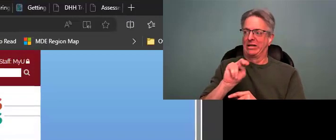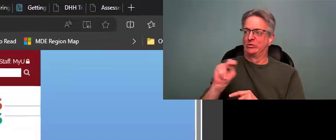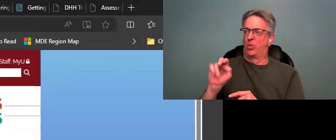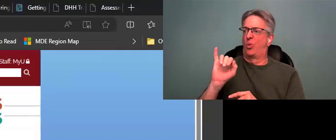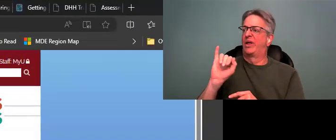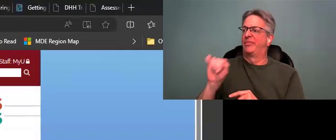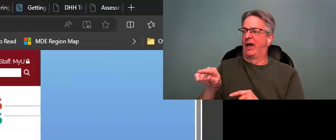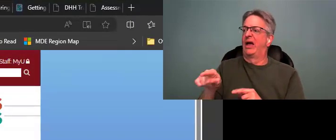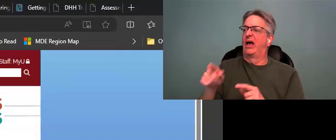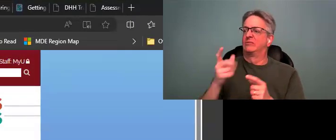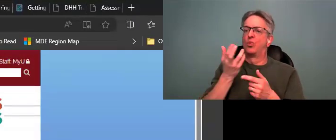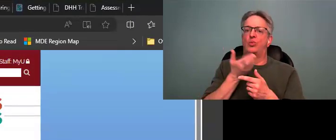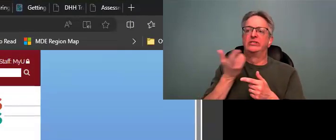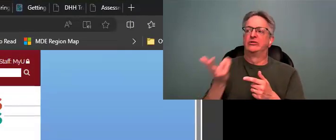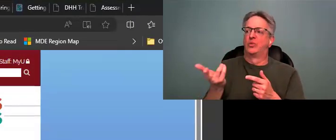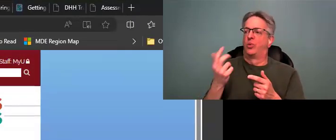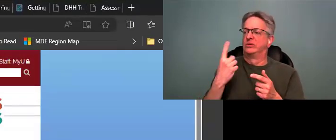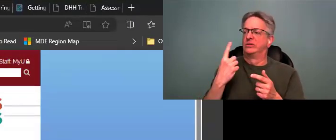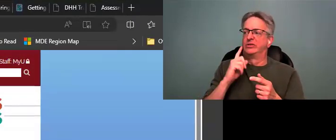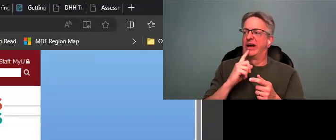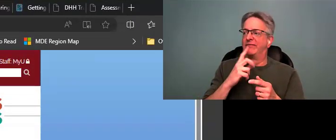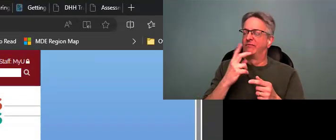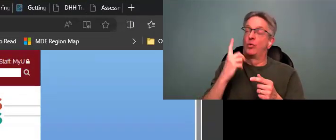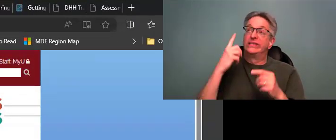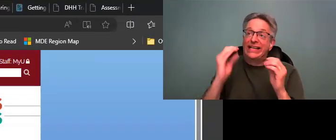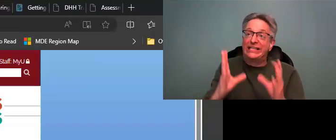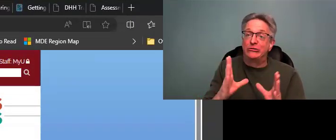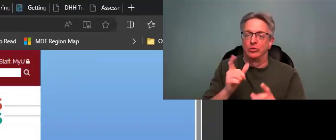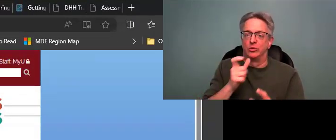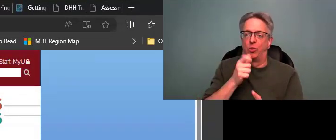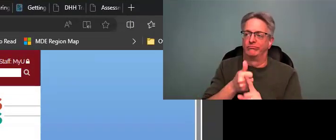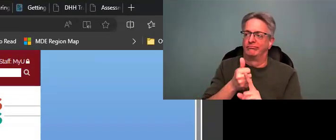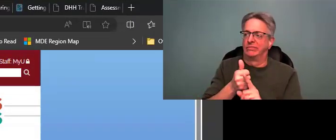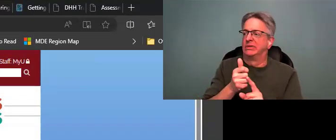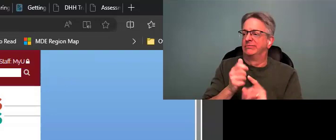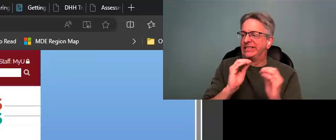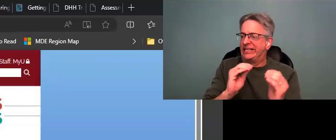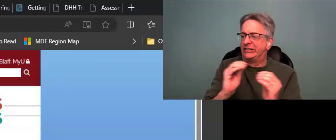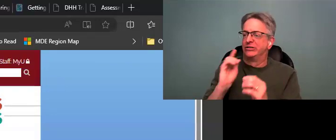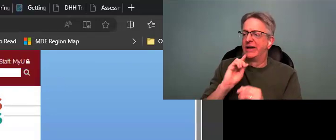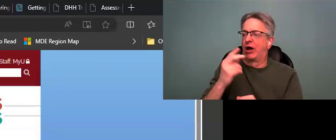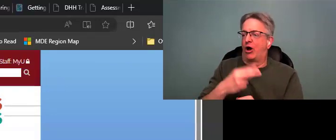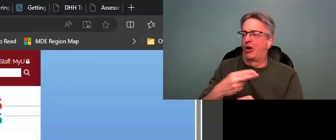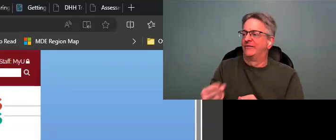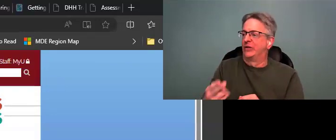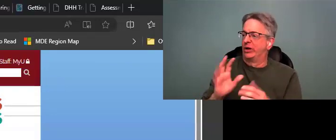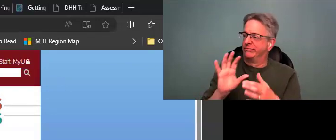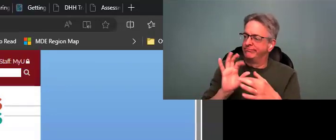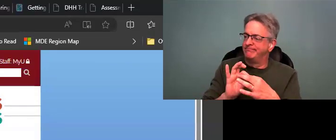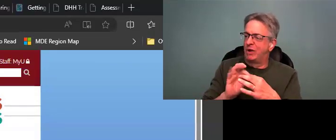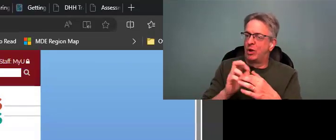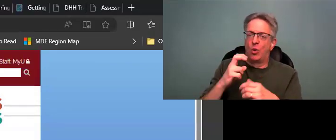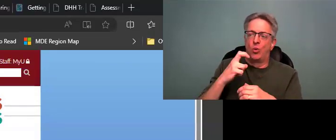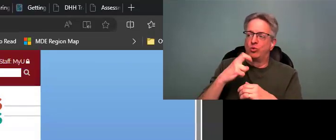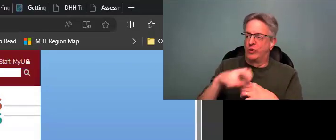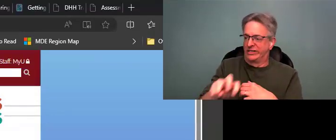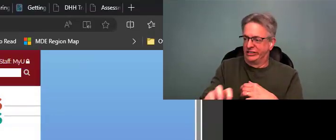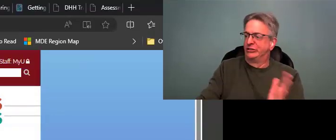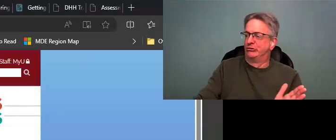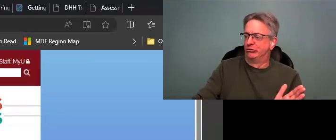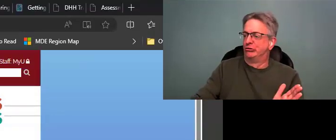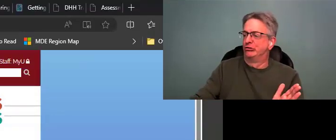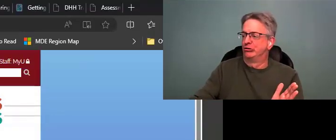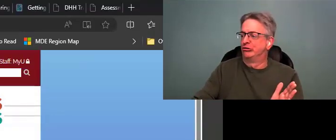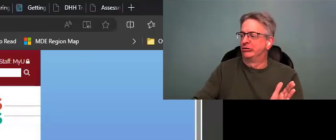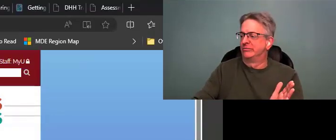So this is the Minnesota resource that I had mentioned for teachers who teach deaf and hard of hearing children